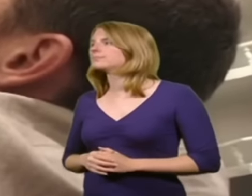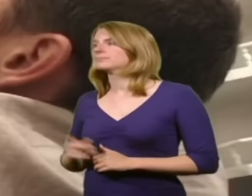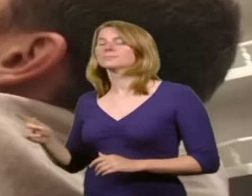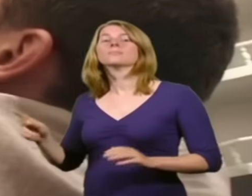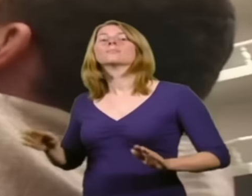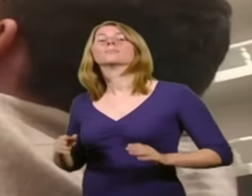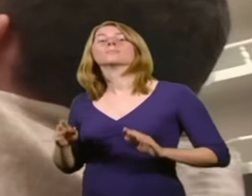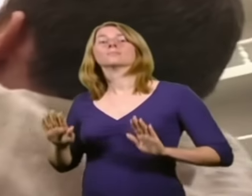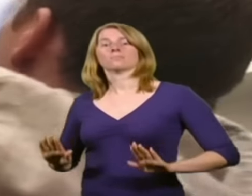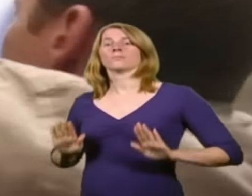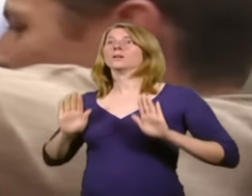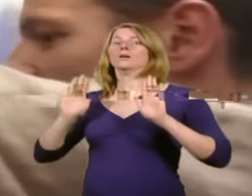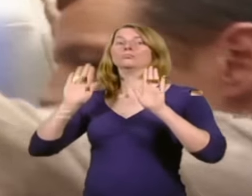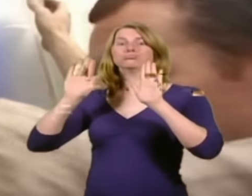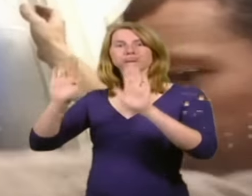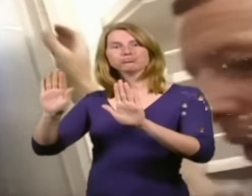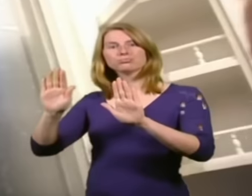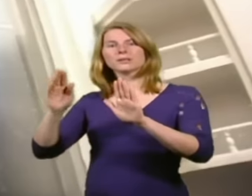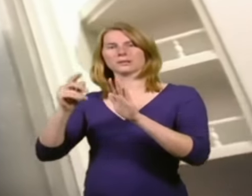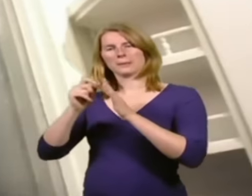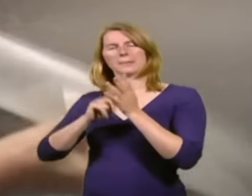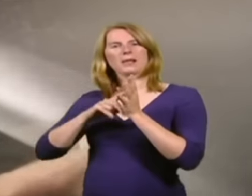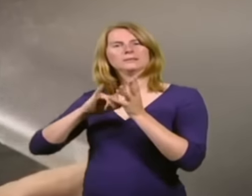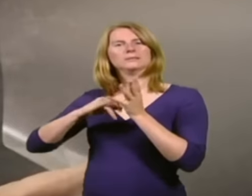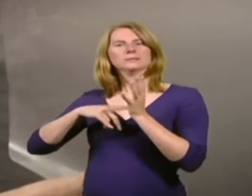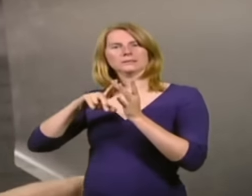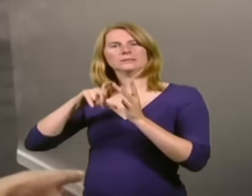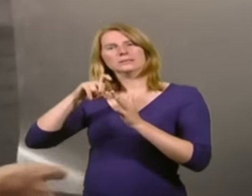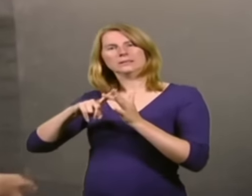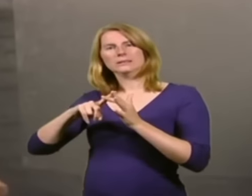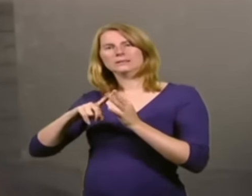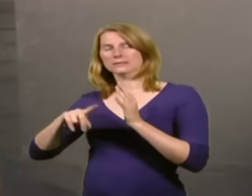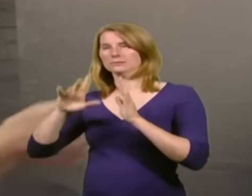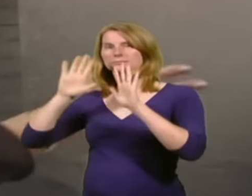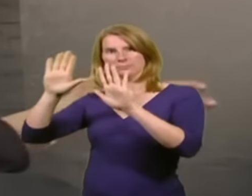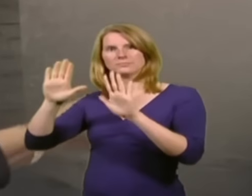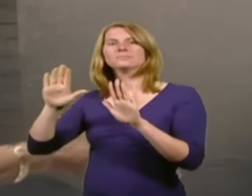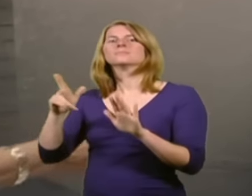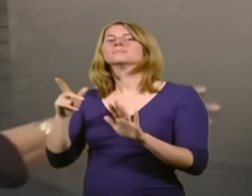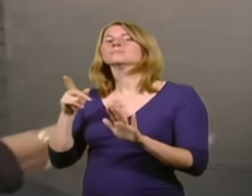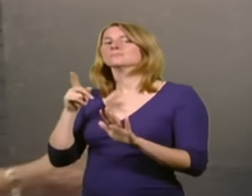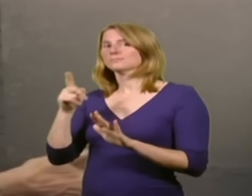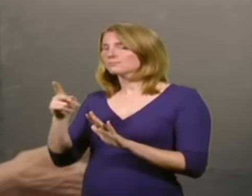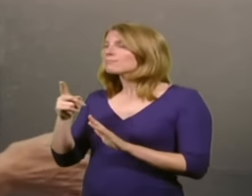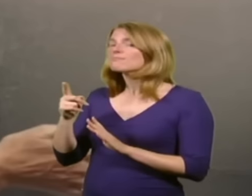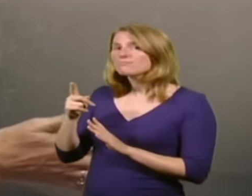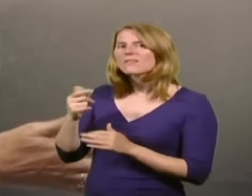with the washing-up liquid and water spray, it's a simple task to apply the plastic onto the window and give it that etched glass look.